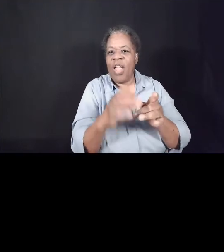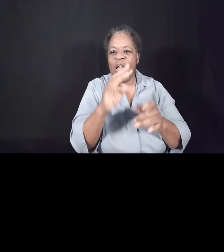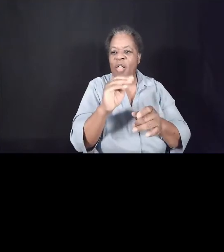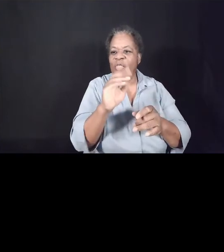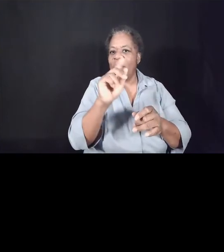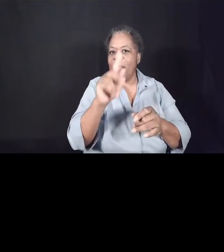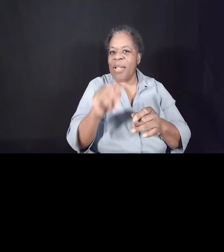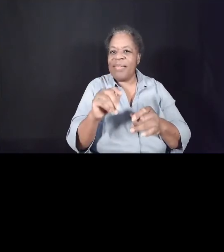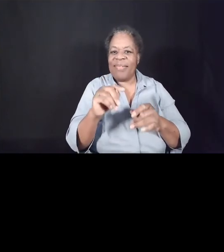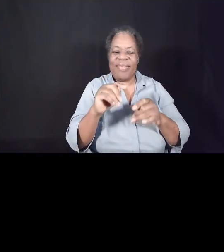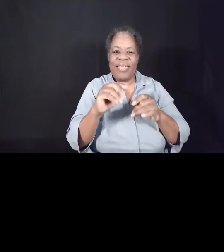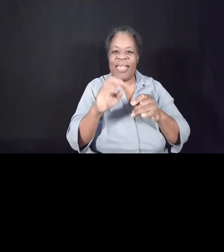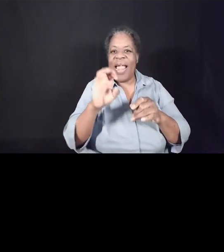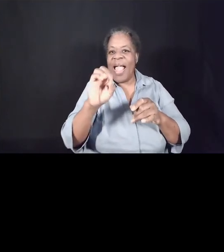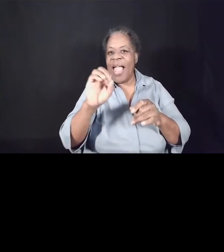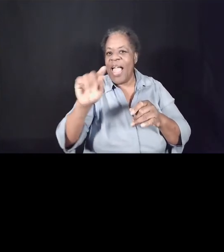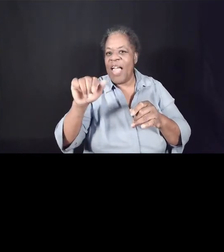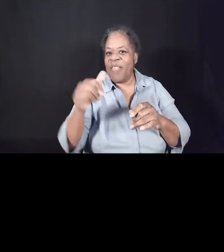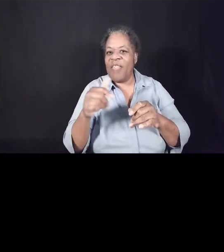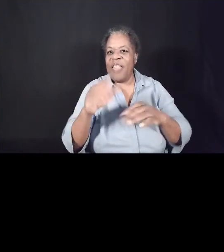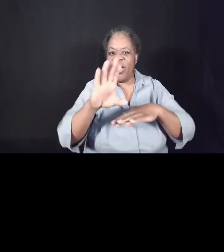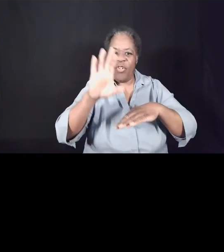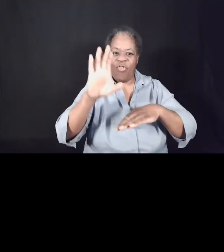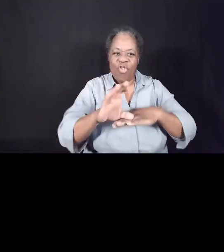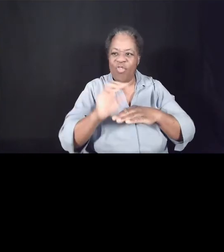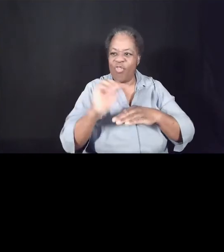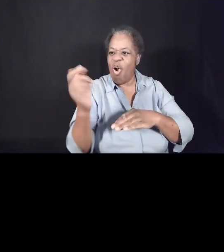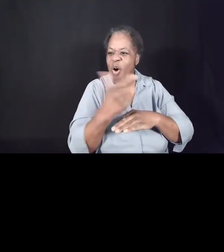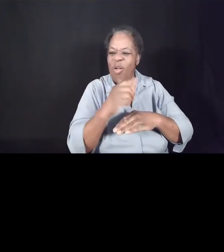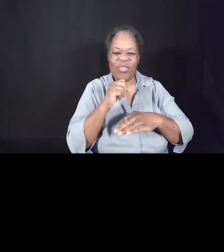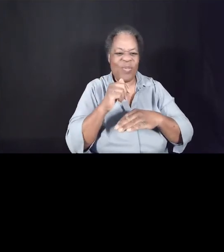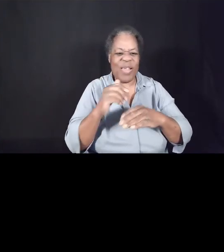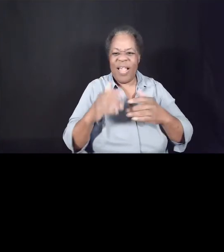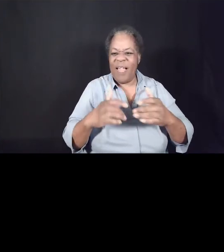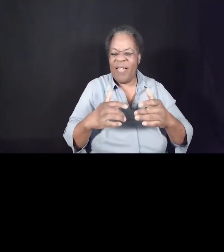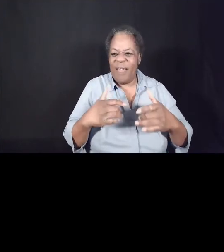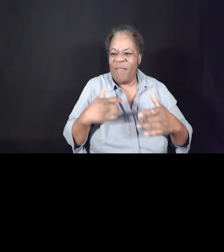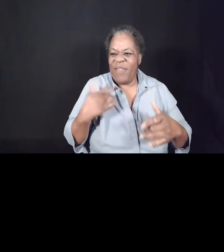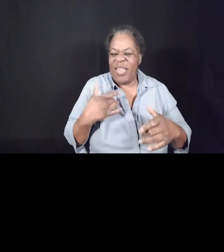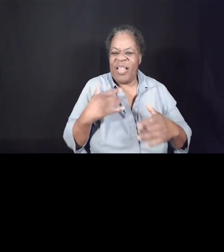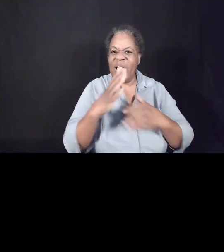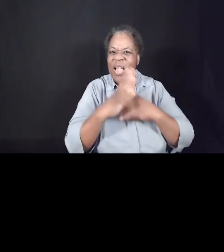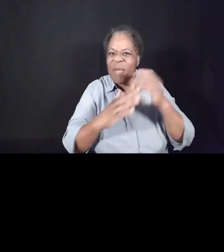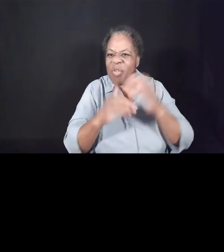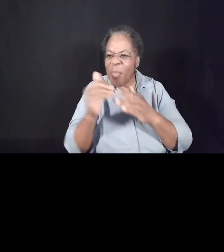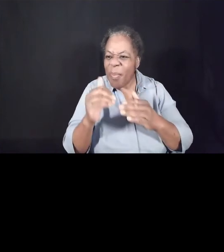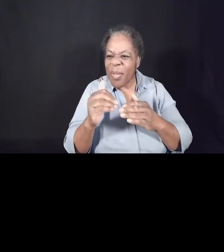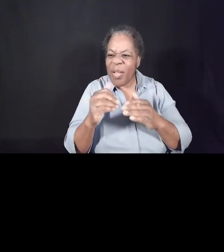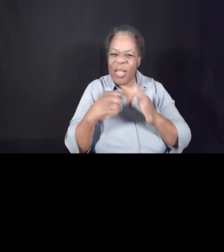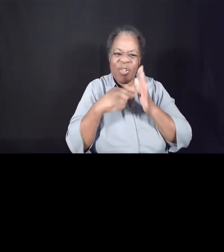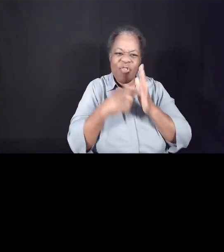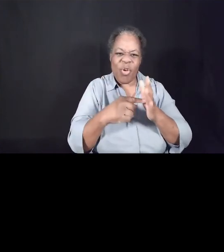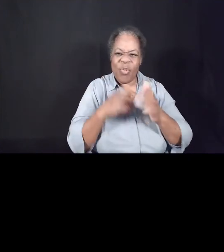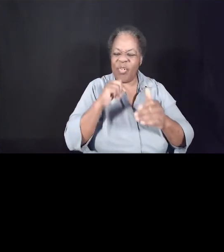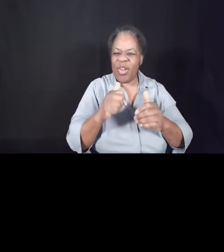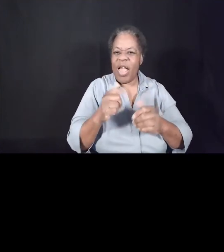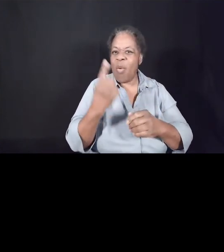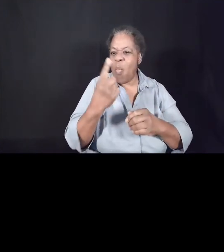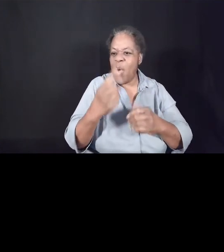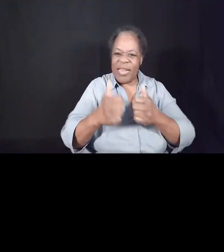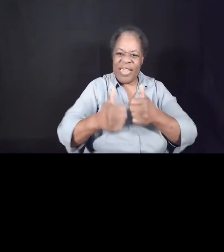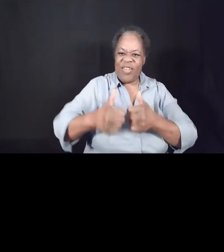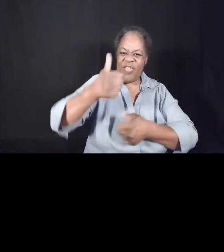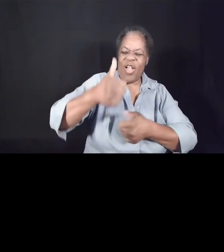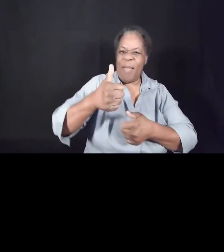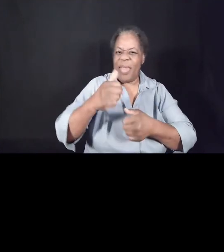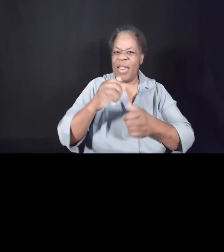is a sign that there's equity happening and that there's not one dominant culture. But there is something to be